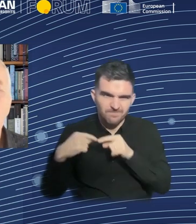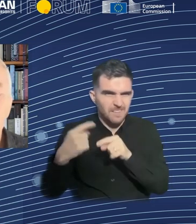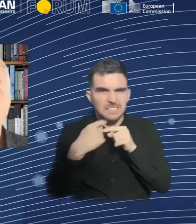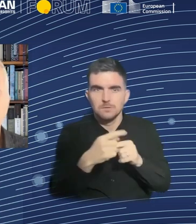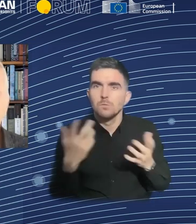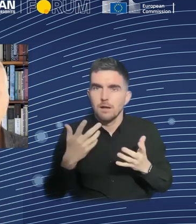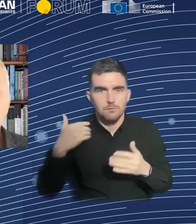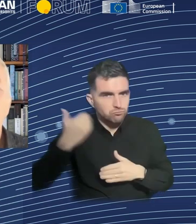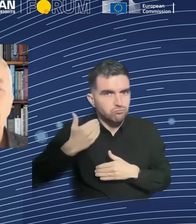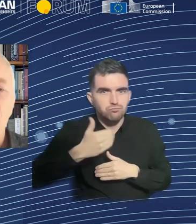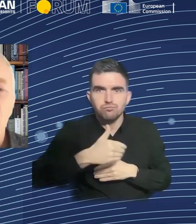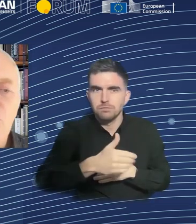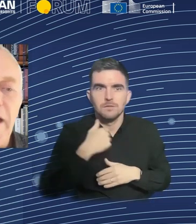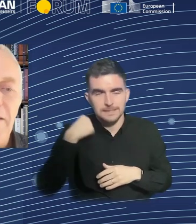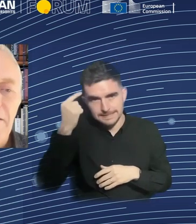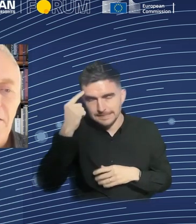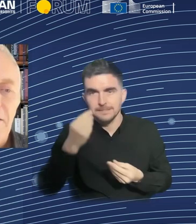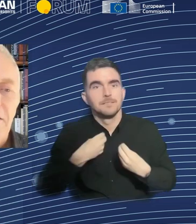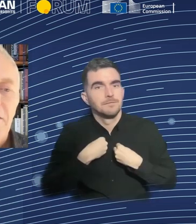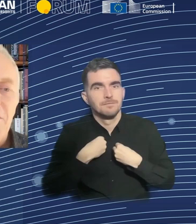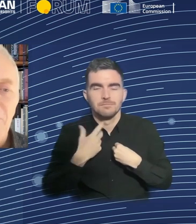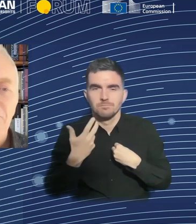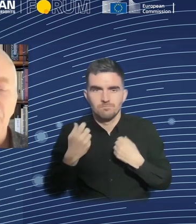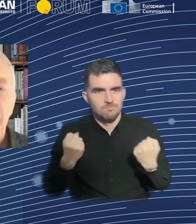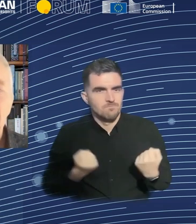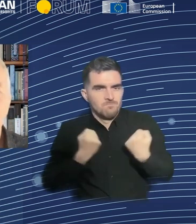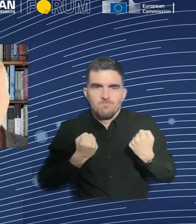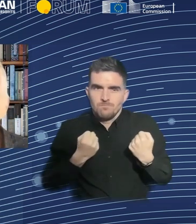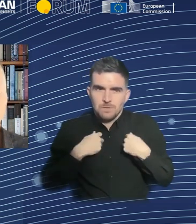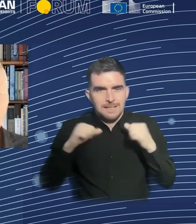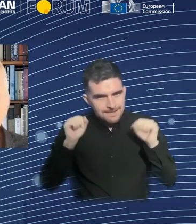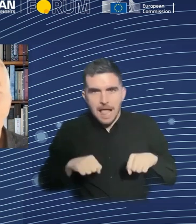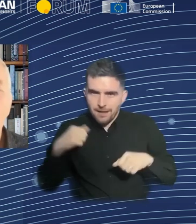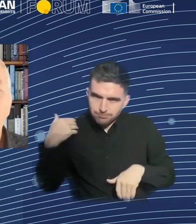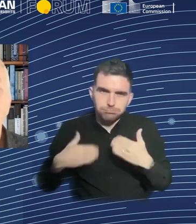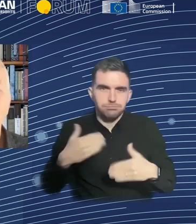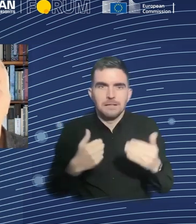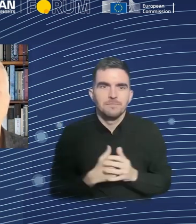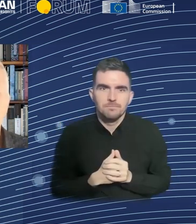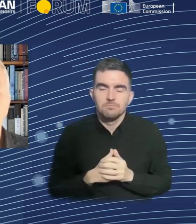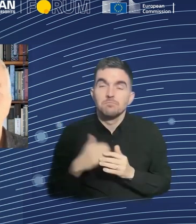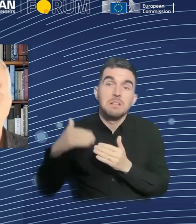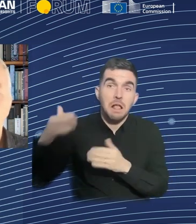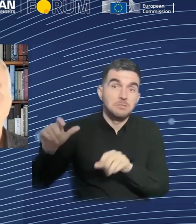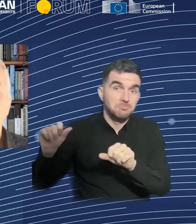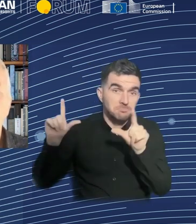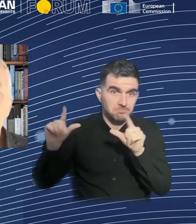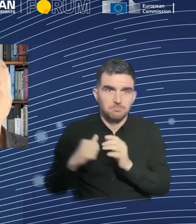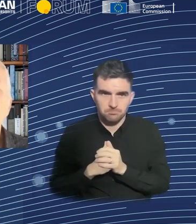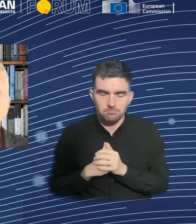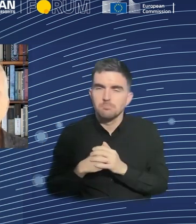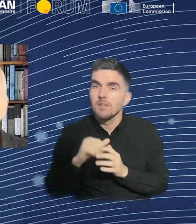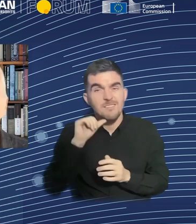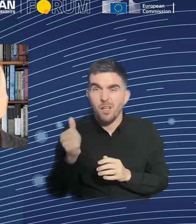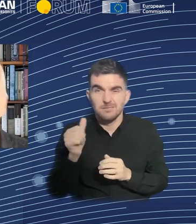a superpower with which we can do that. So, next slide. These are not small things. Let's